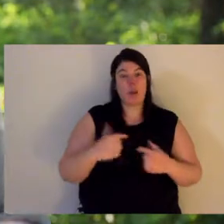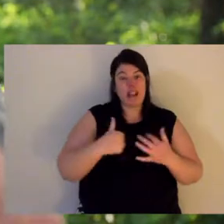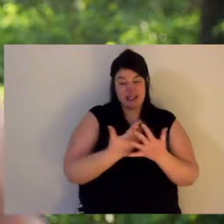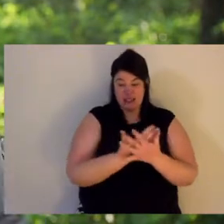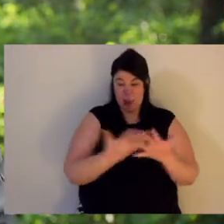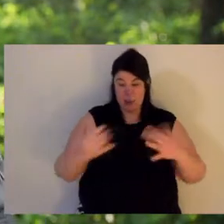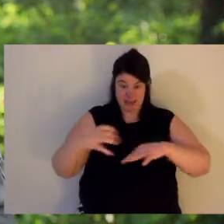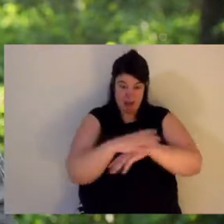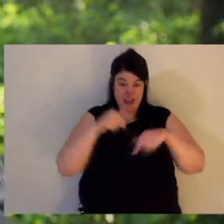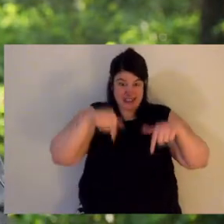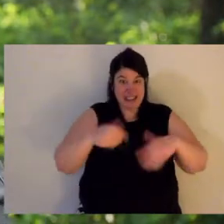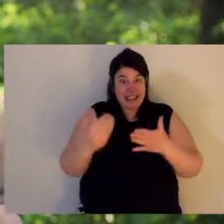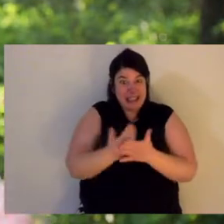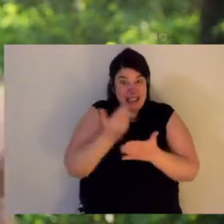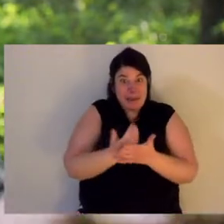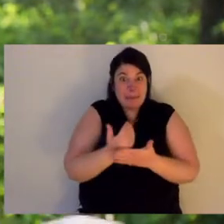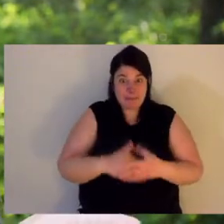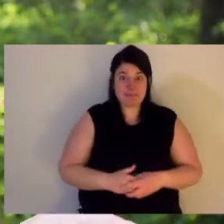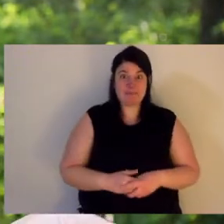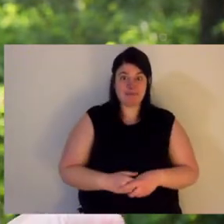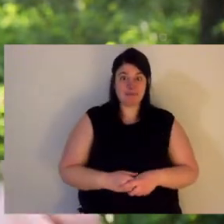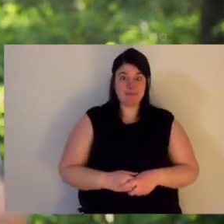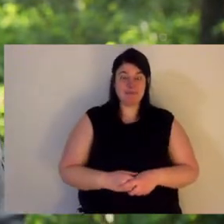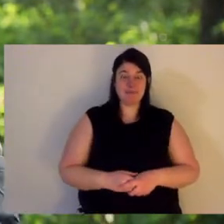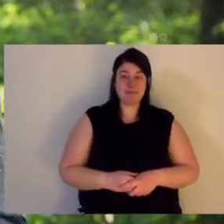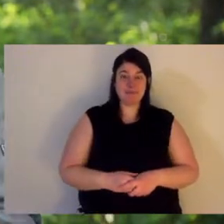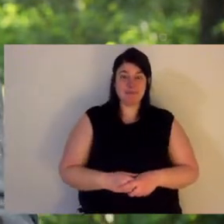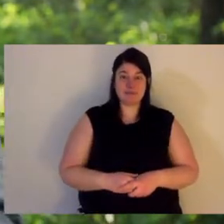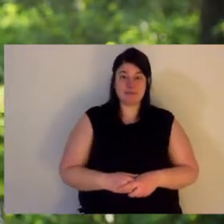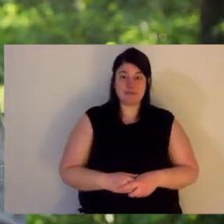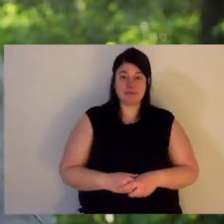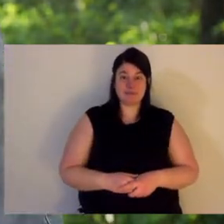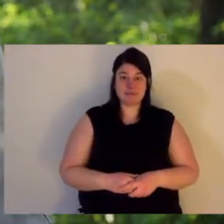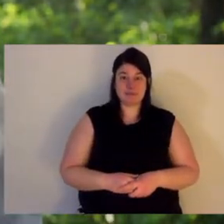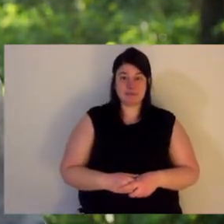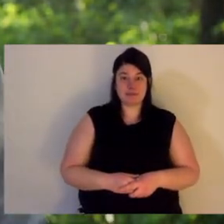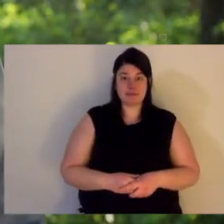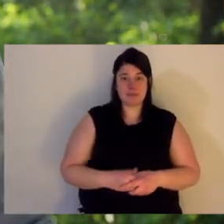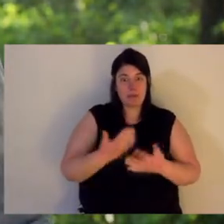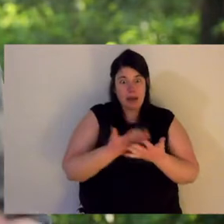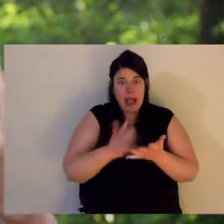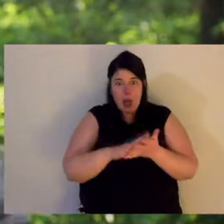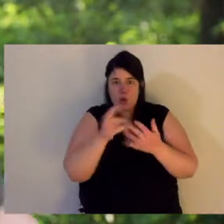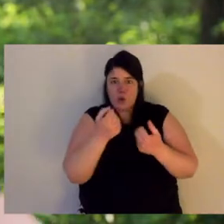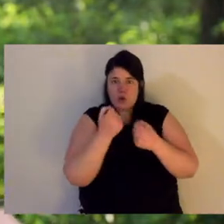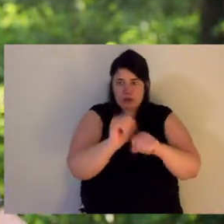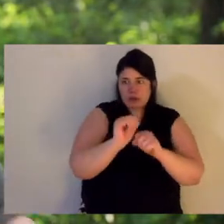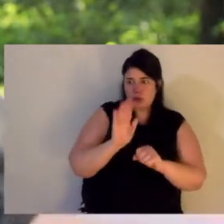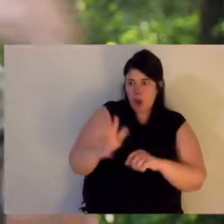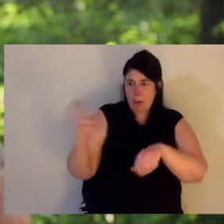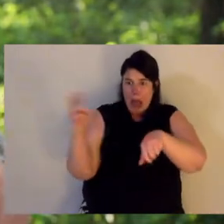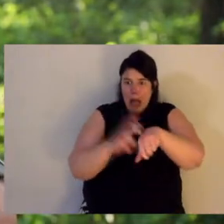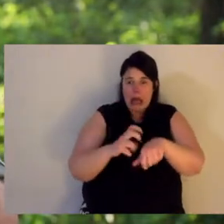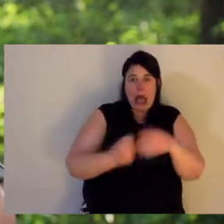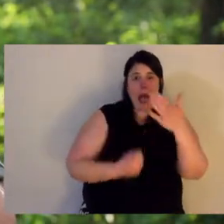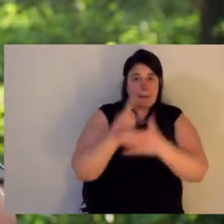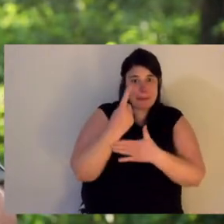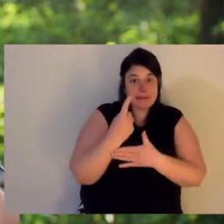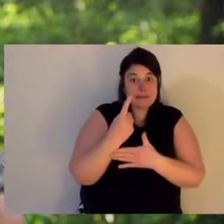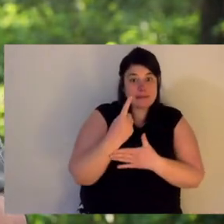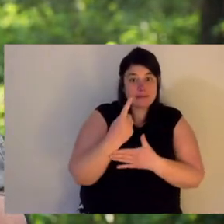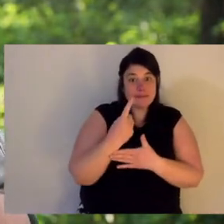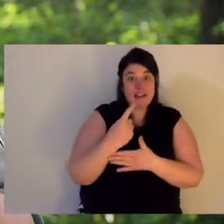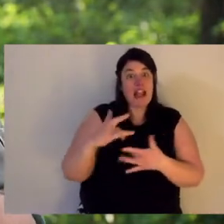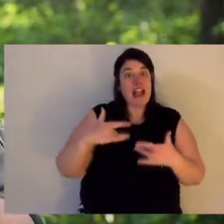help yourself and prevent from being bitten by a funnel web spider. Now, they live along the east coast of Australia, and it happens to be where most of us live.